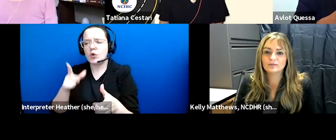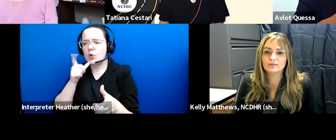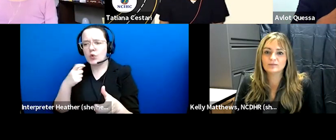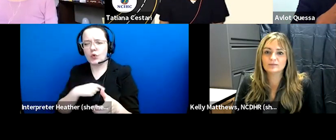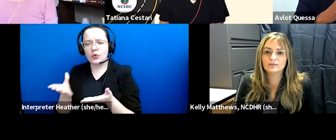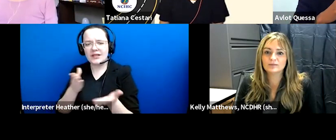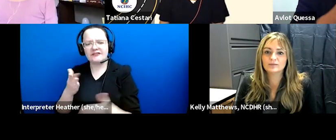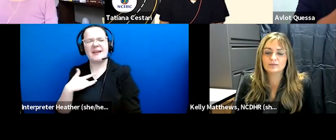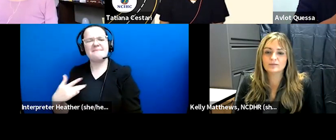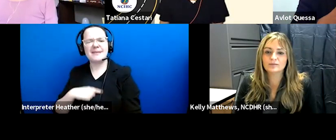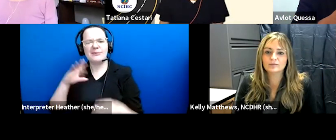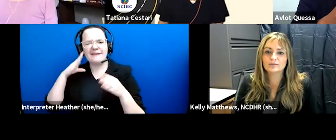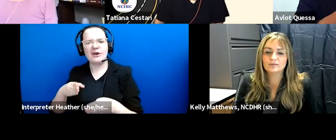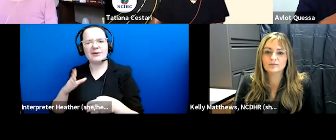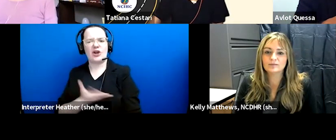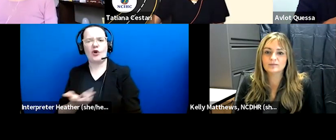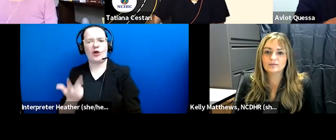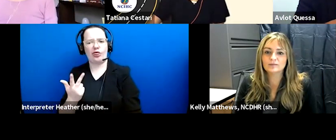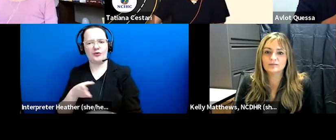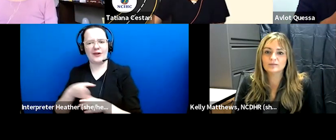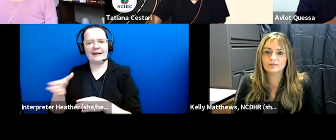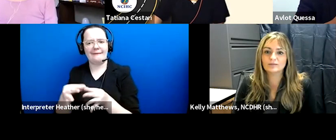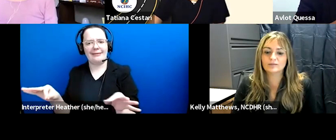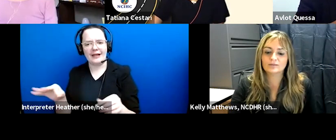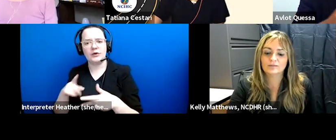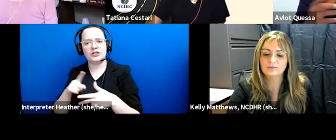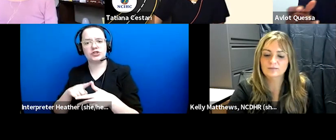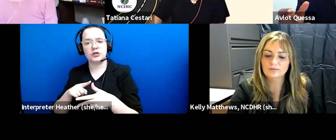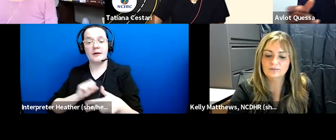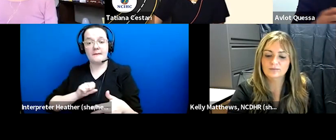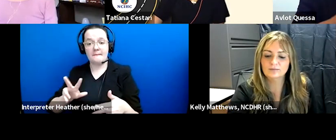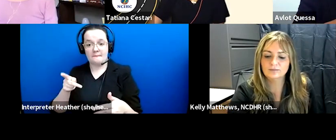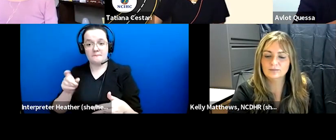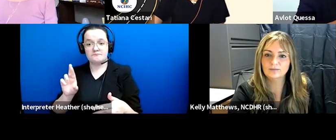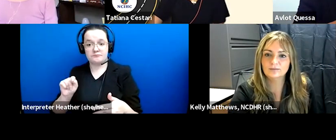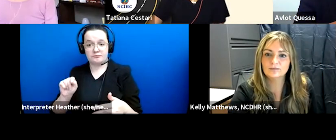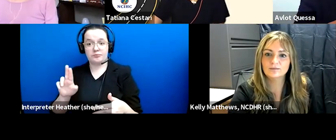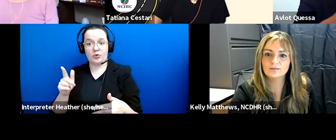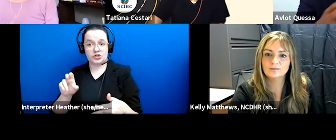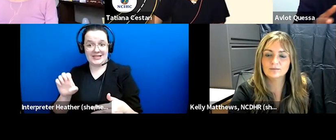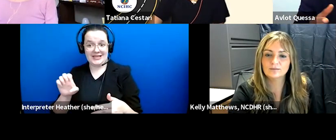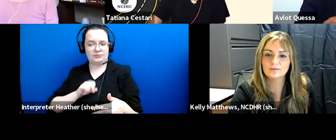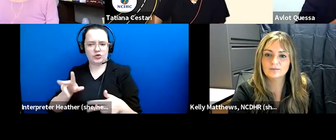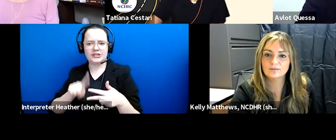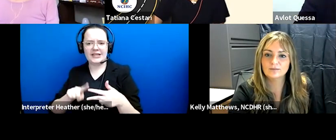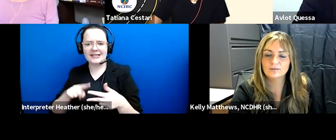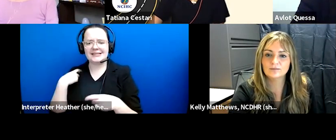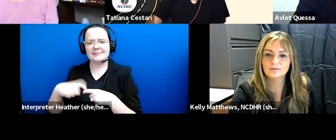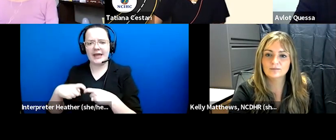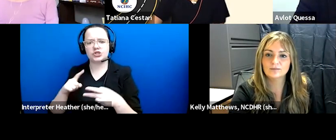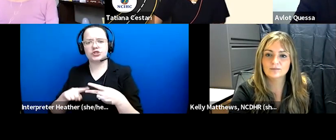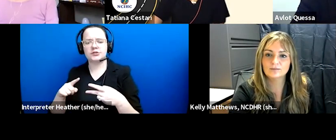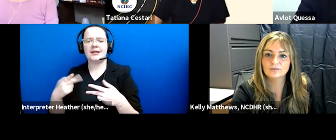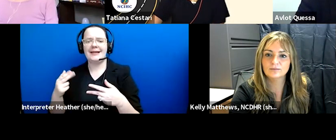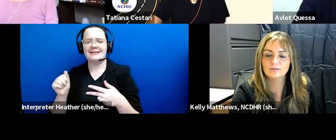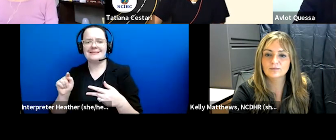our three main language of care uh which is portuguese spanish and the career at the campus health